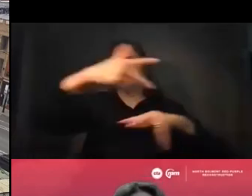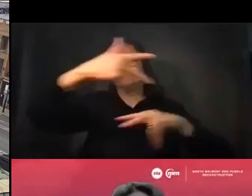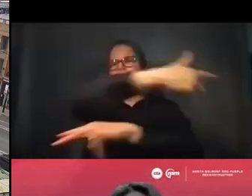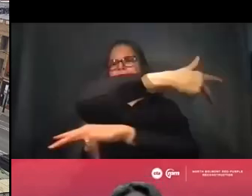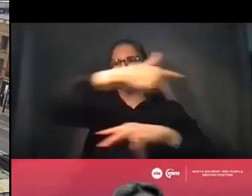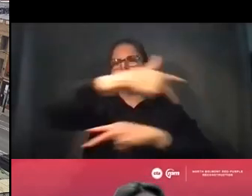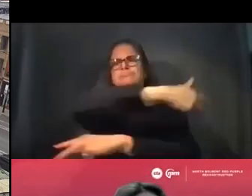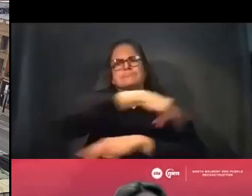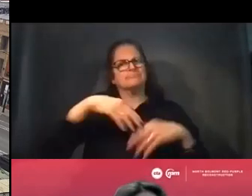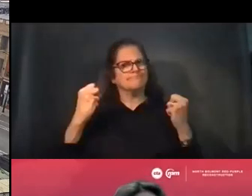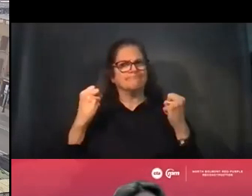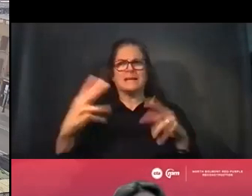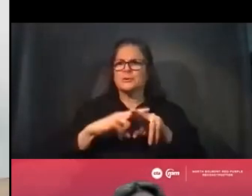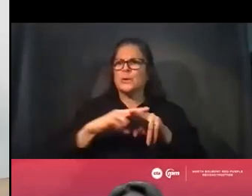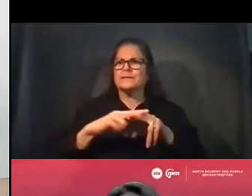Next.